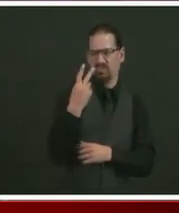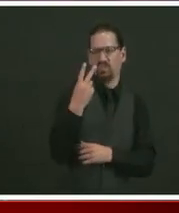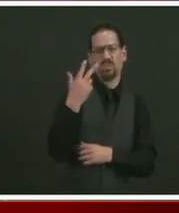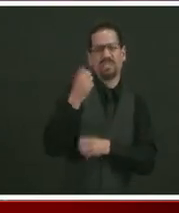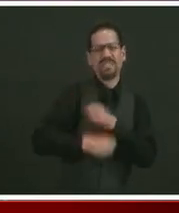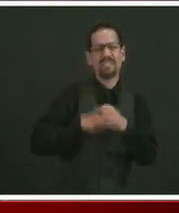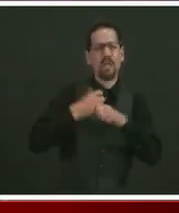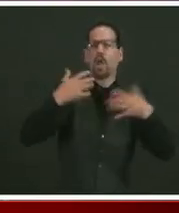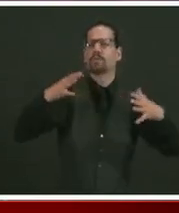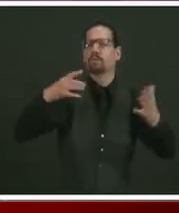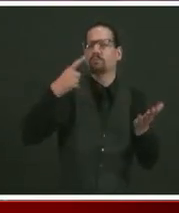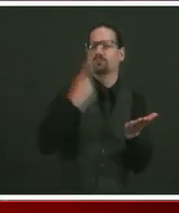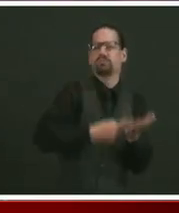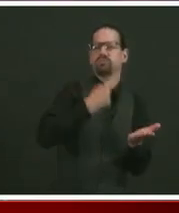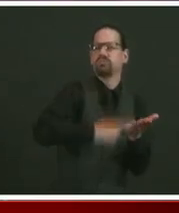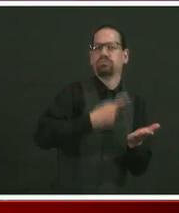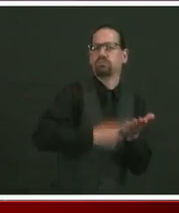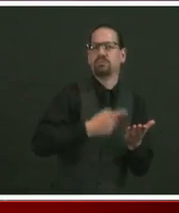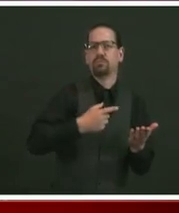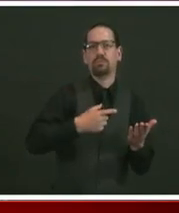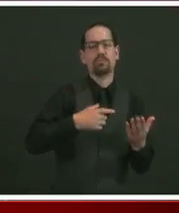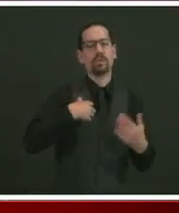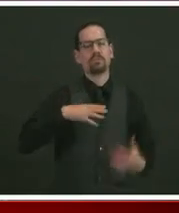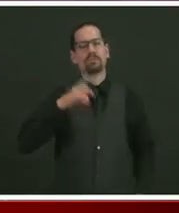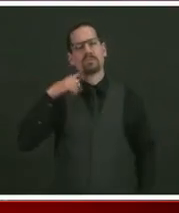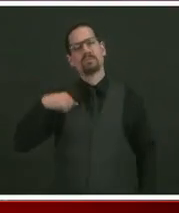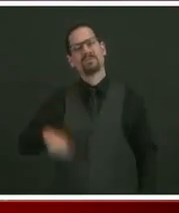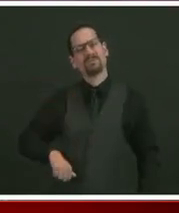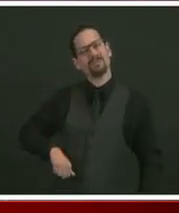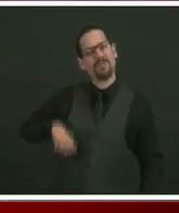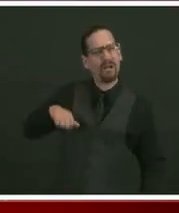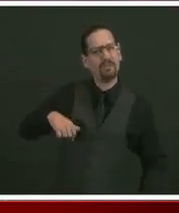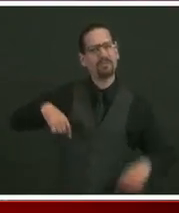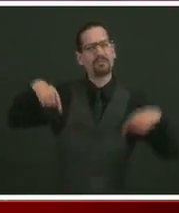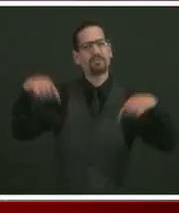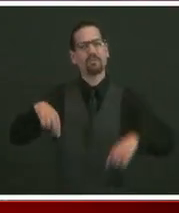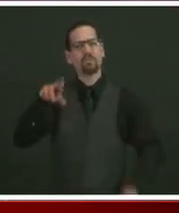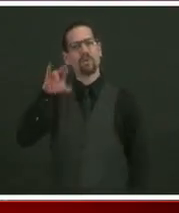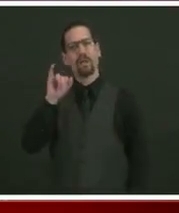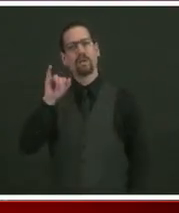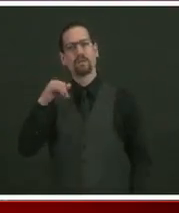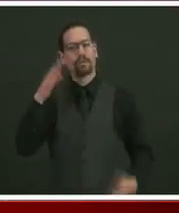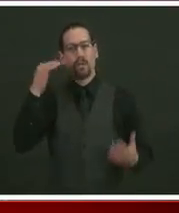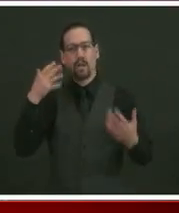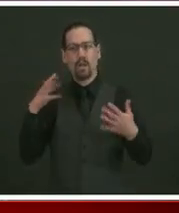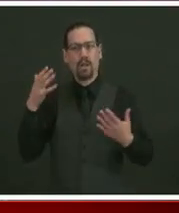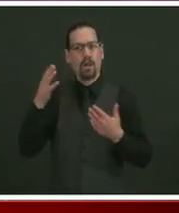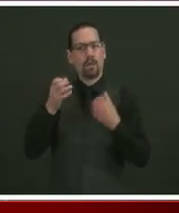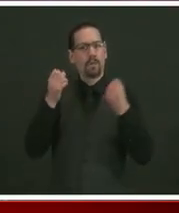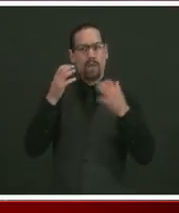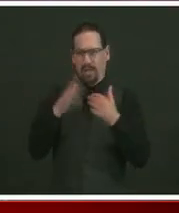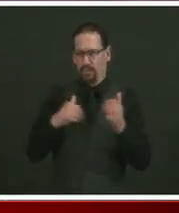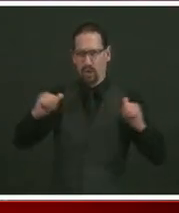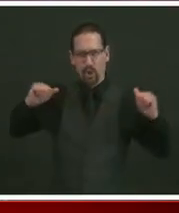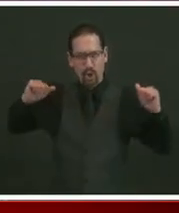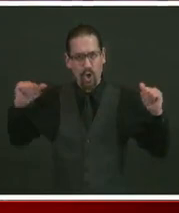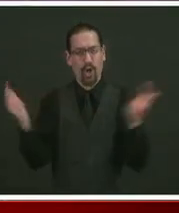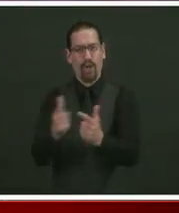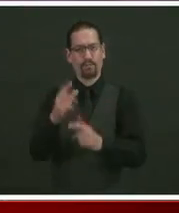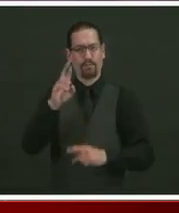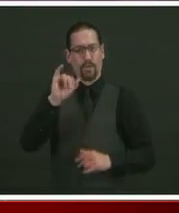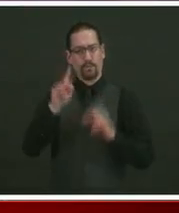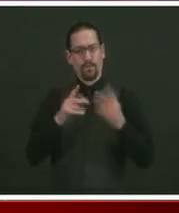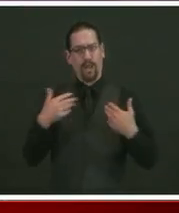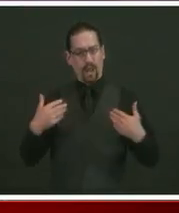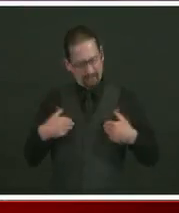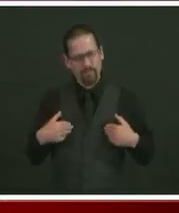should say I do feel proud to be a Rhode Islander. We have, nearly everyone in Rhode Island has health insurance. Nearly